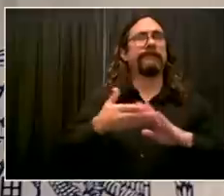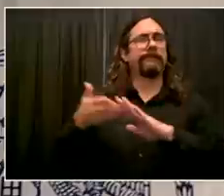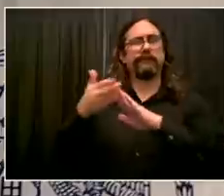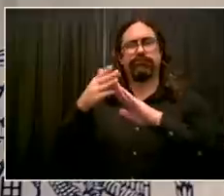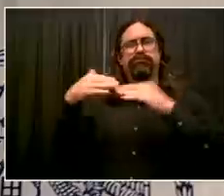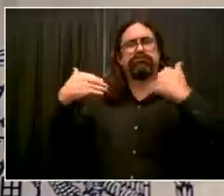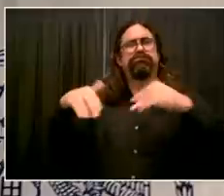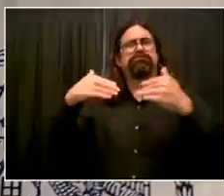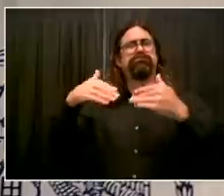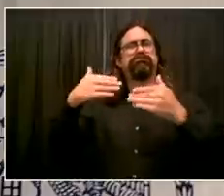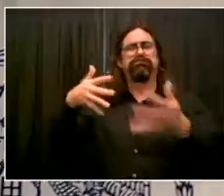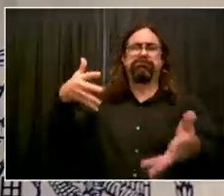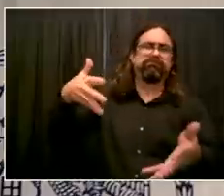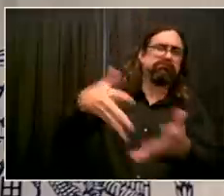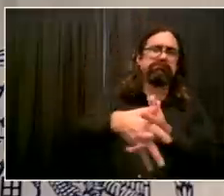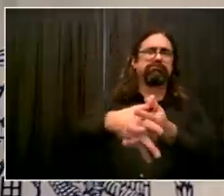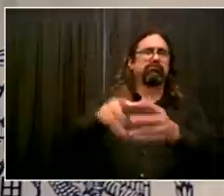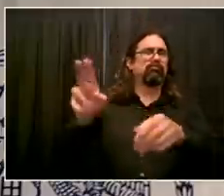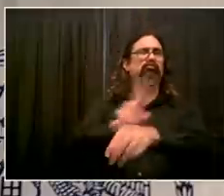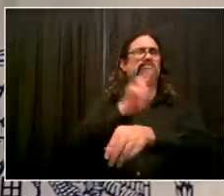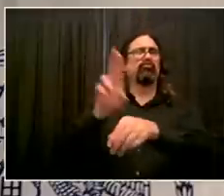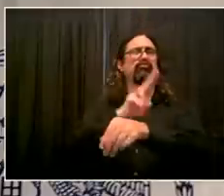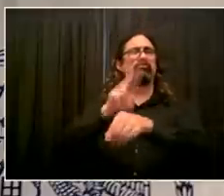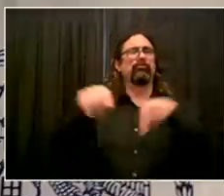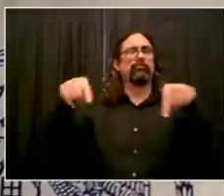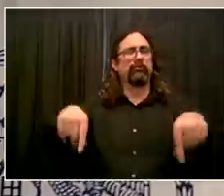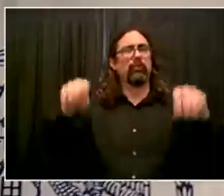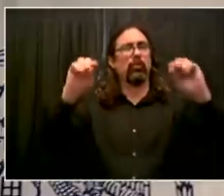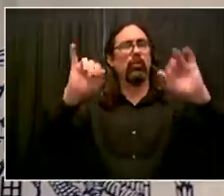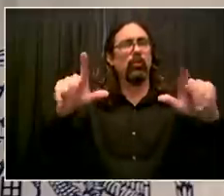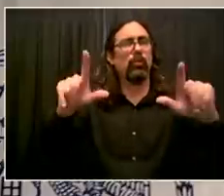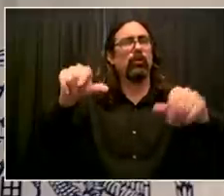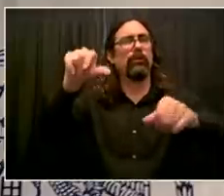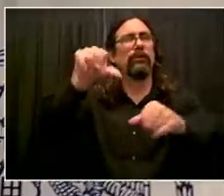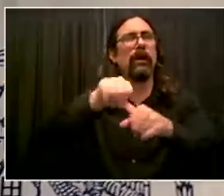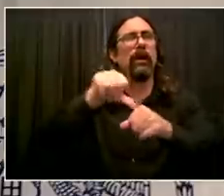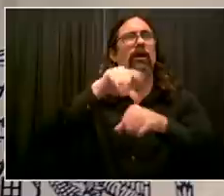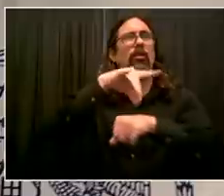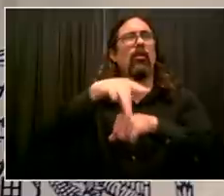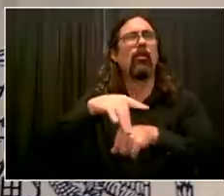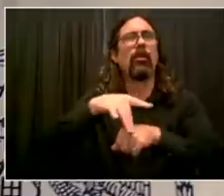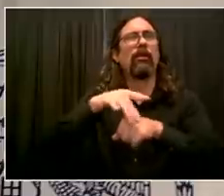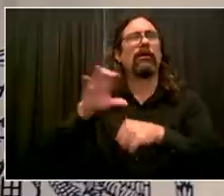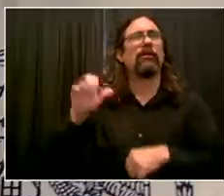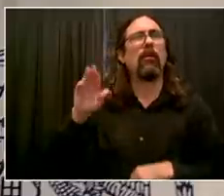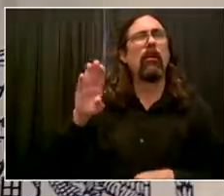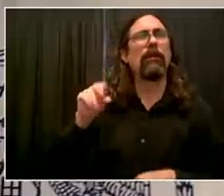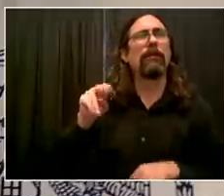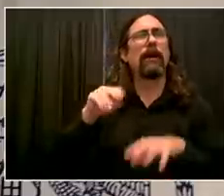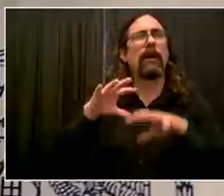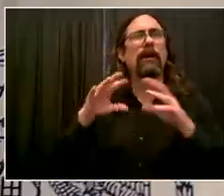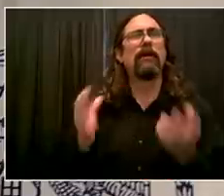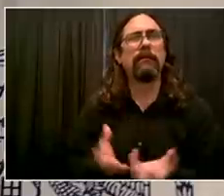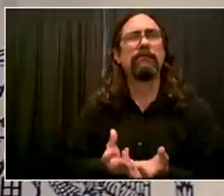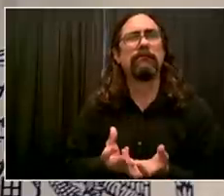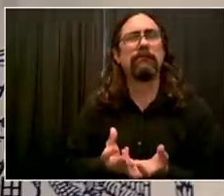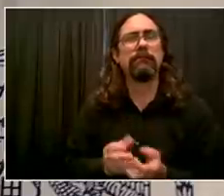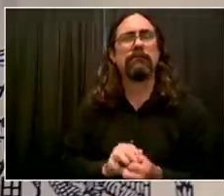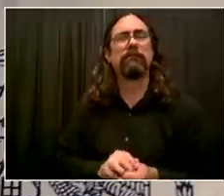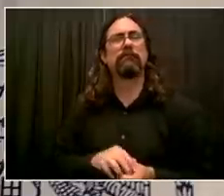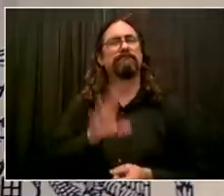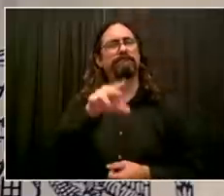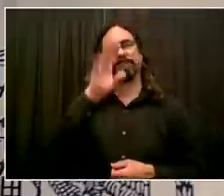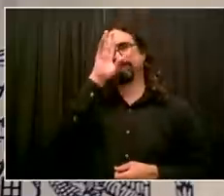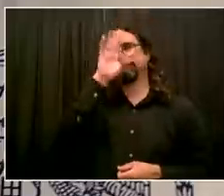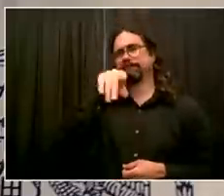promote remote work for back office functions like the Social Security Administration, the offices they have. In the last